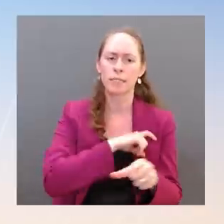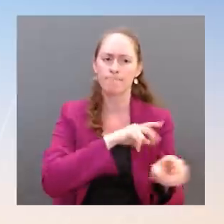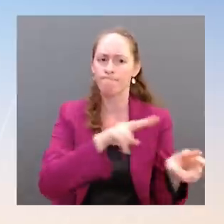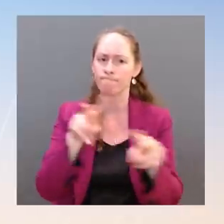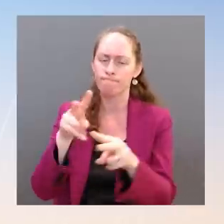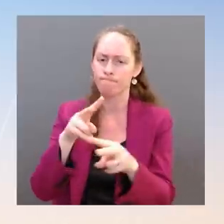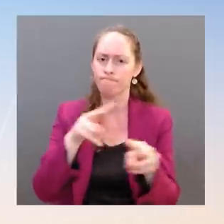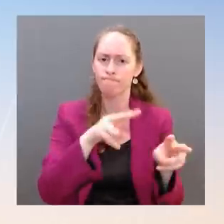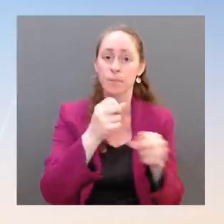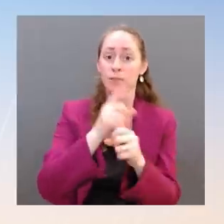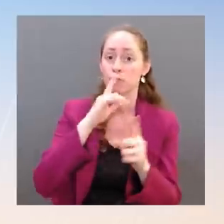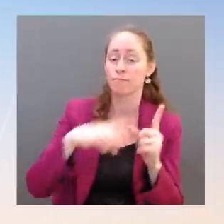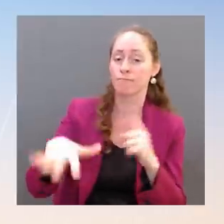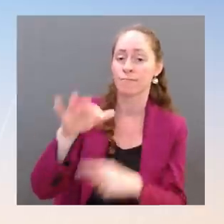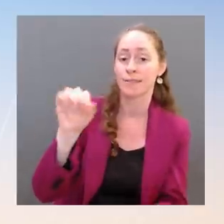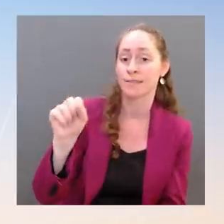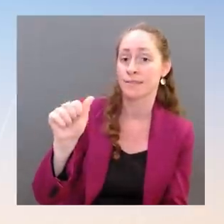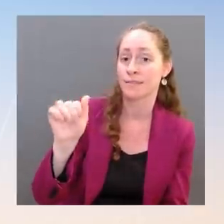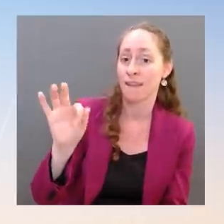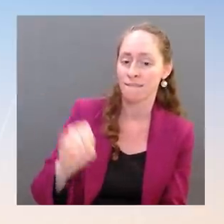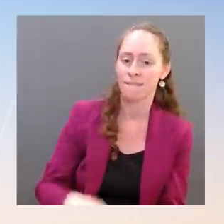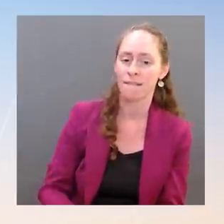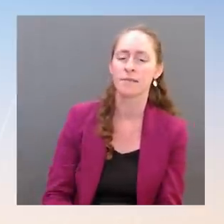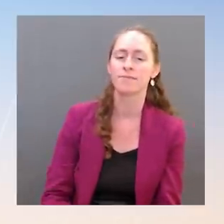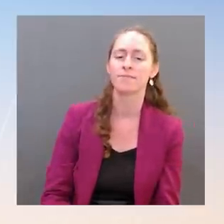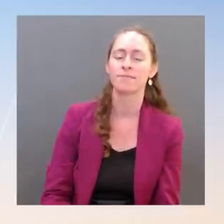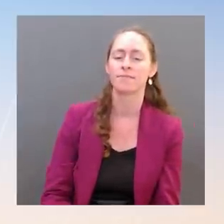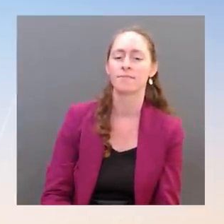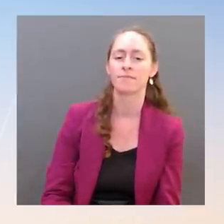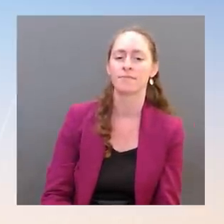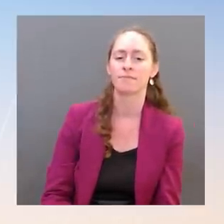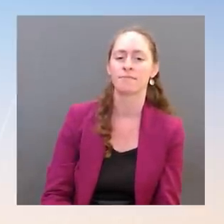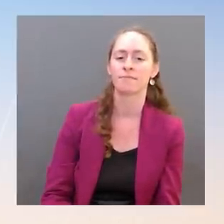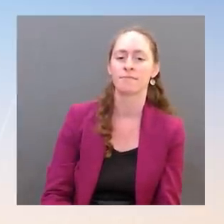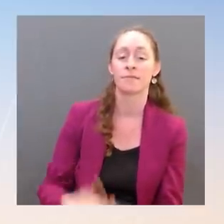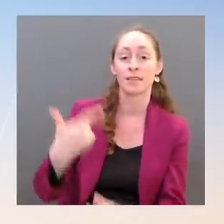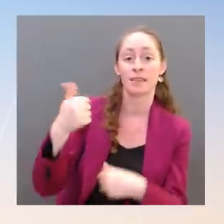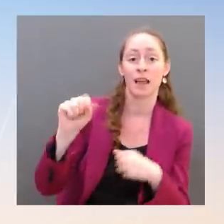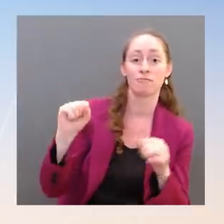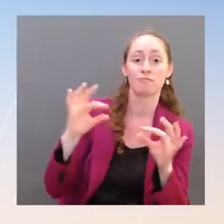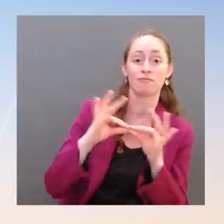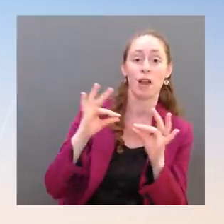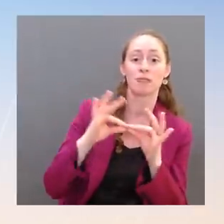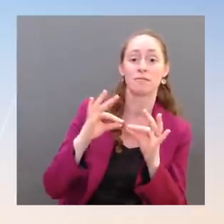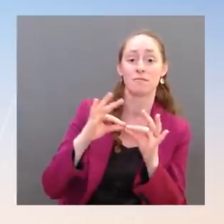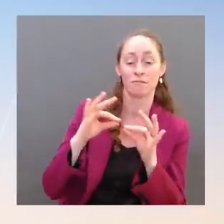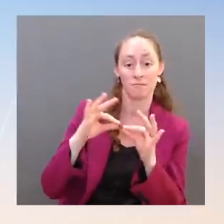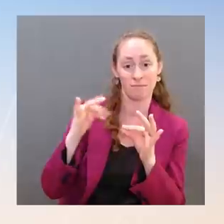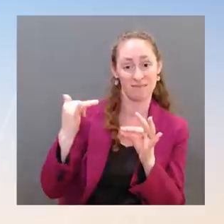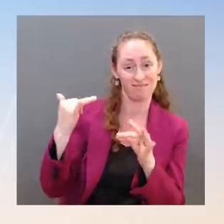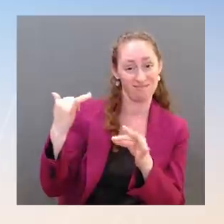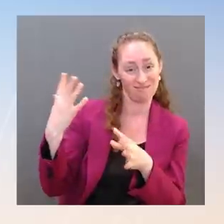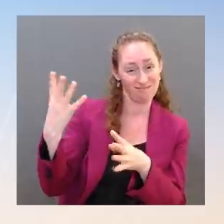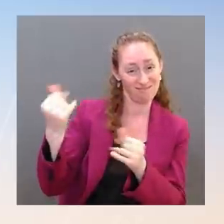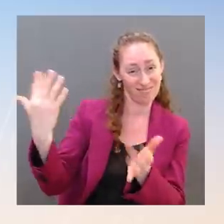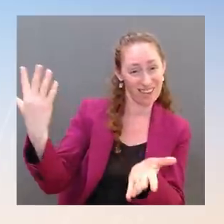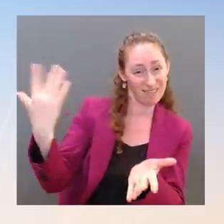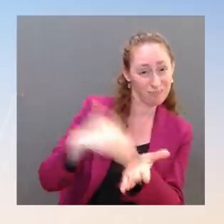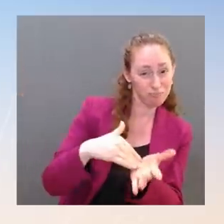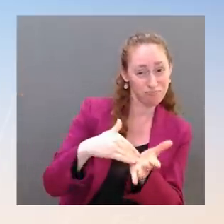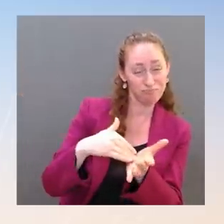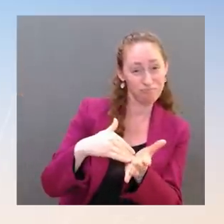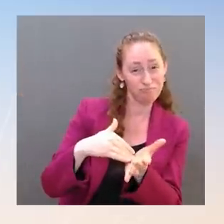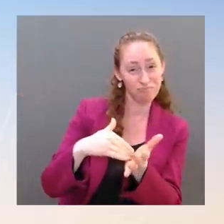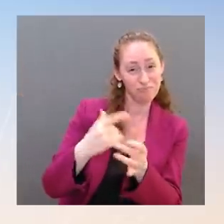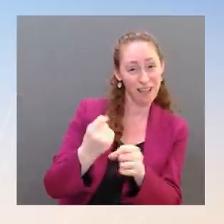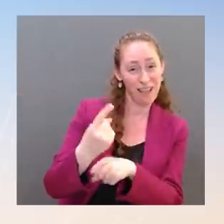Americans are now spending $5,000 a year on gasoline. That's almost double what they did a year ago. Where are people supposed to go to get all